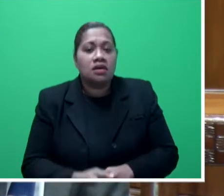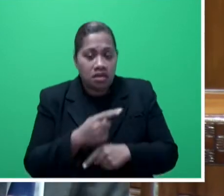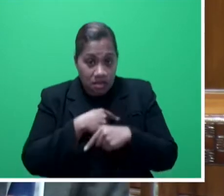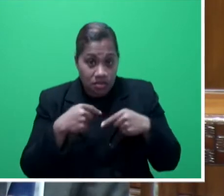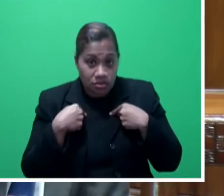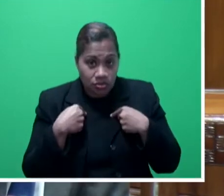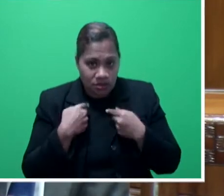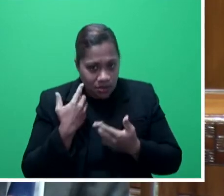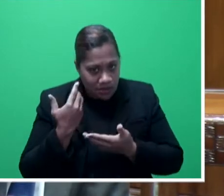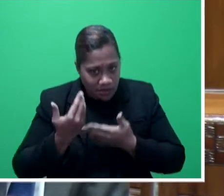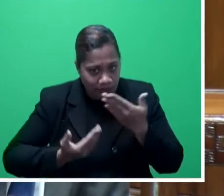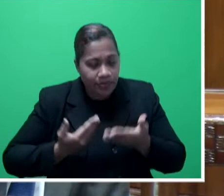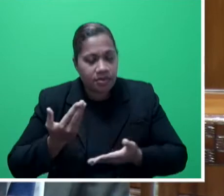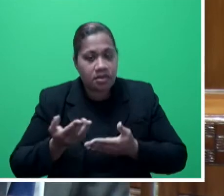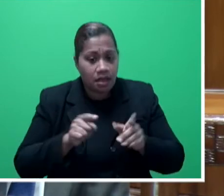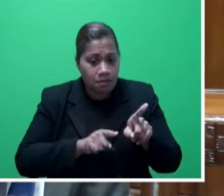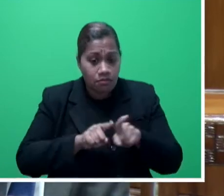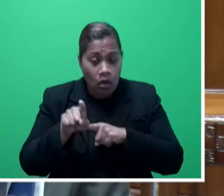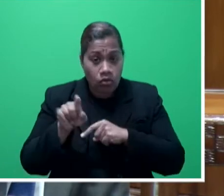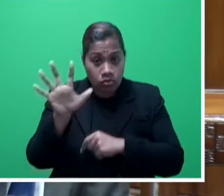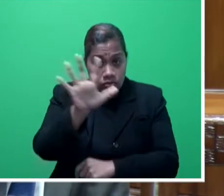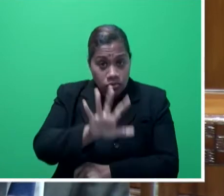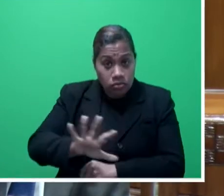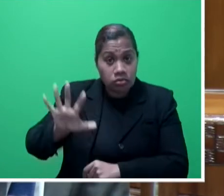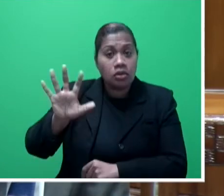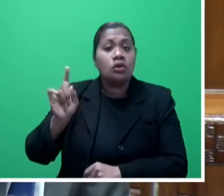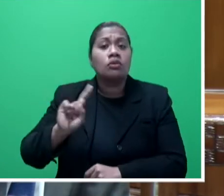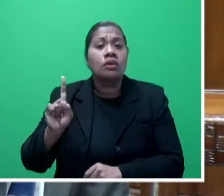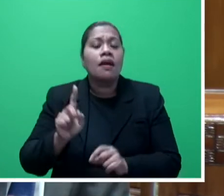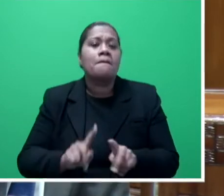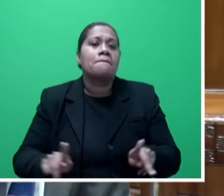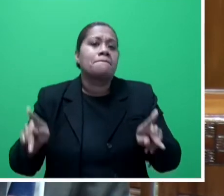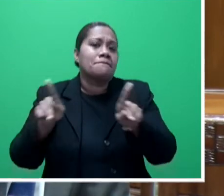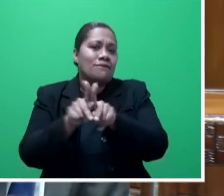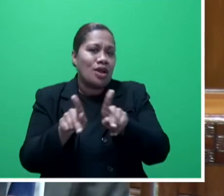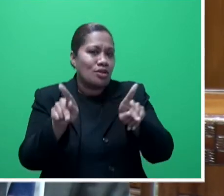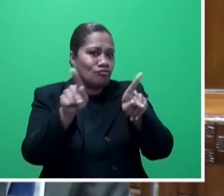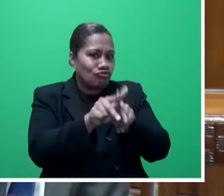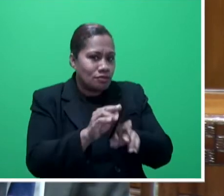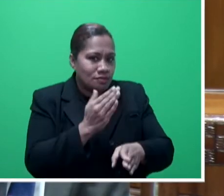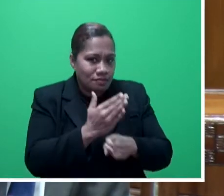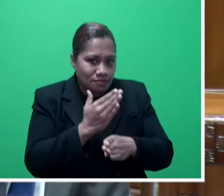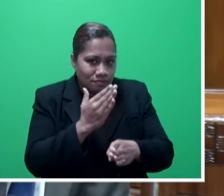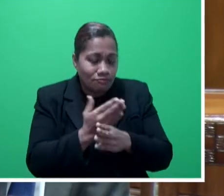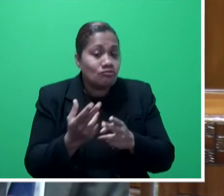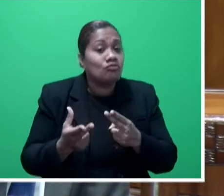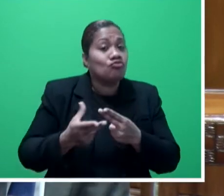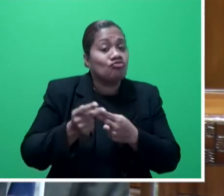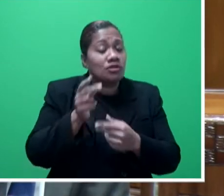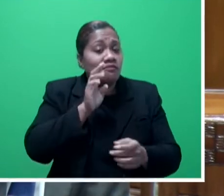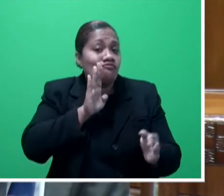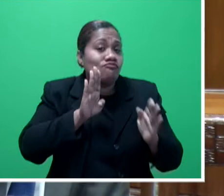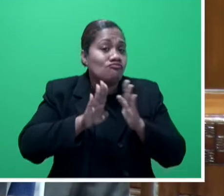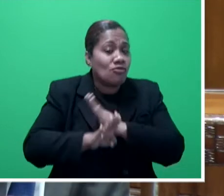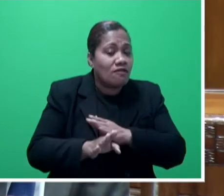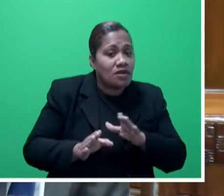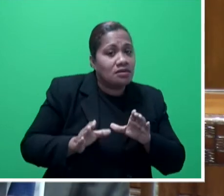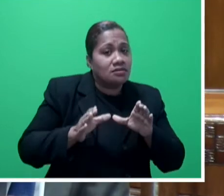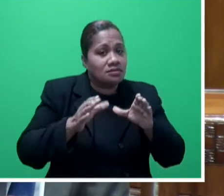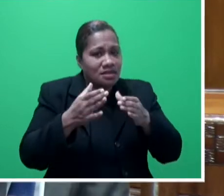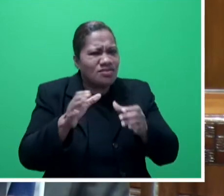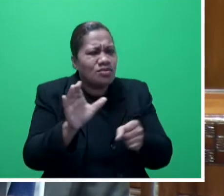Mr. Speaker said, most of these are undertaken in partnership with private sector companies in a